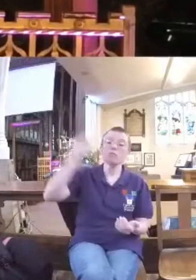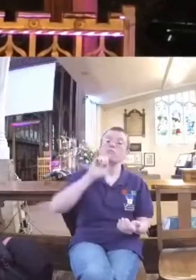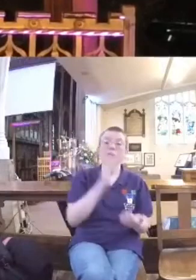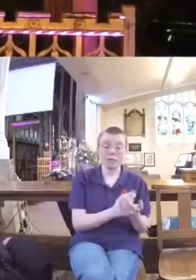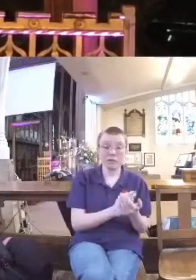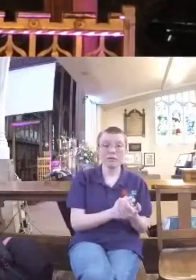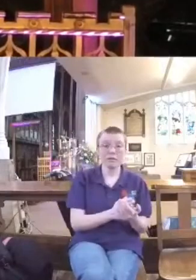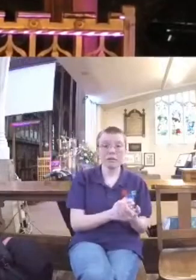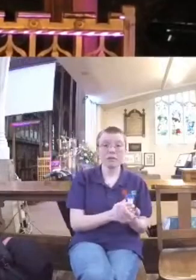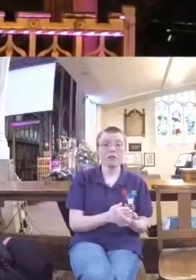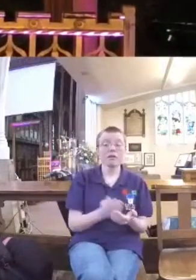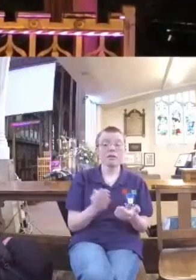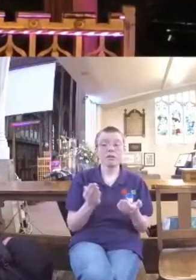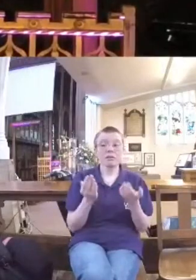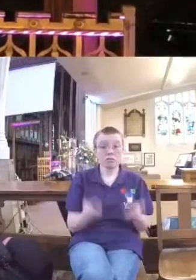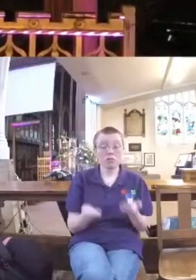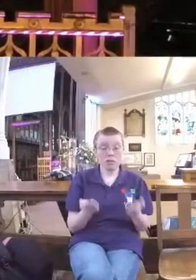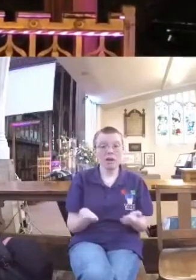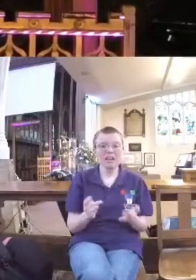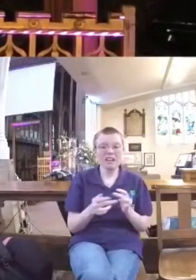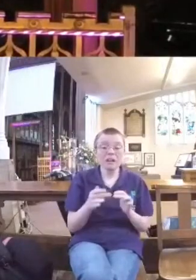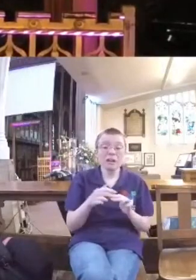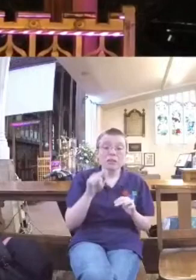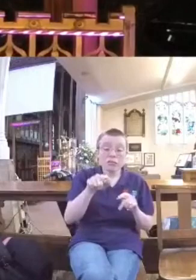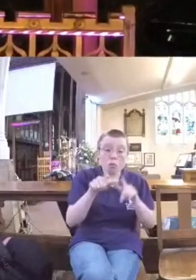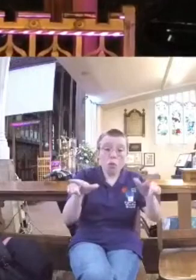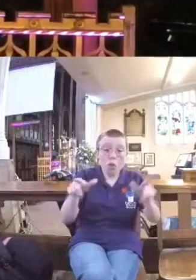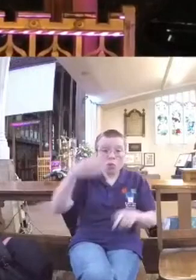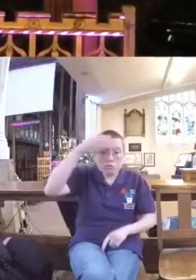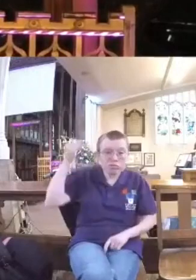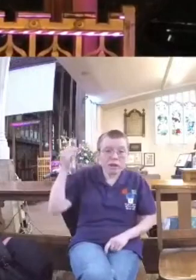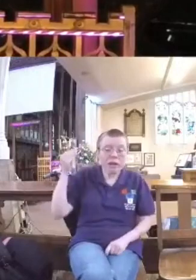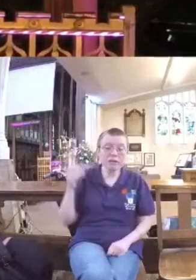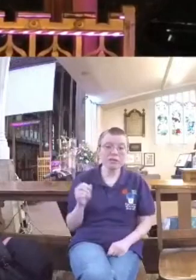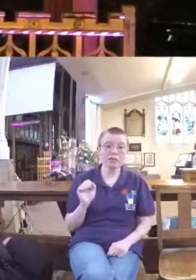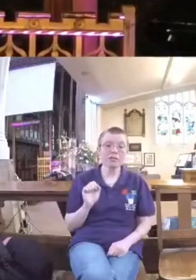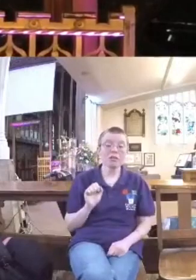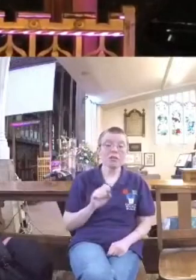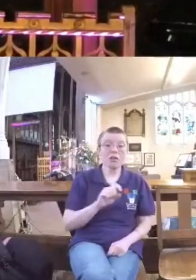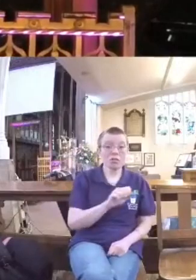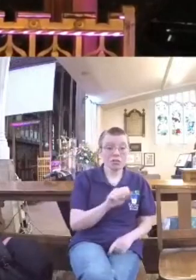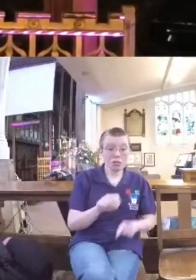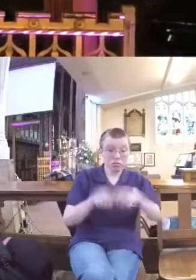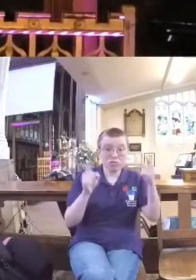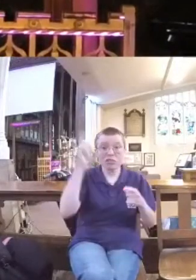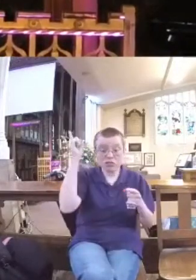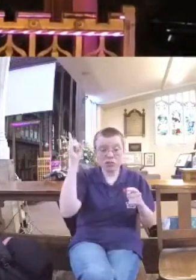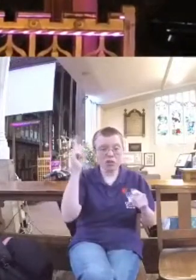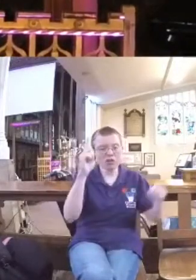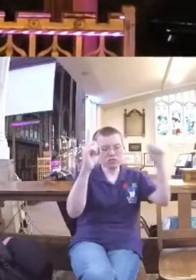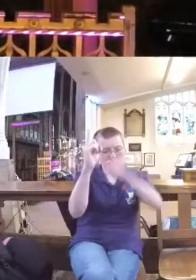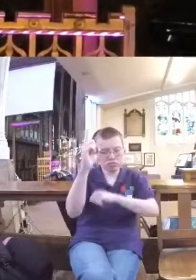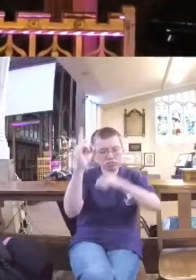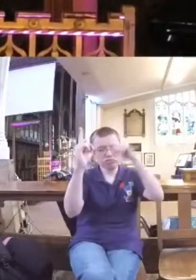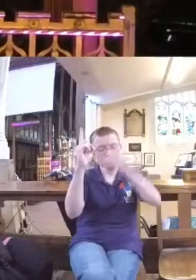as it is today. If you ever forget the Lord your God and follow other gods and worship and bow down to them,